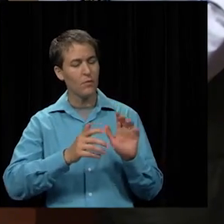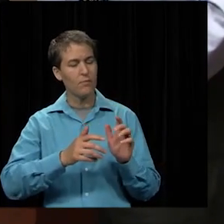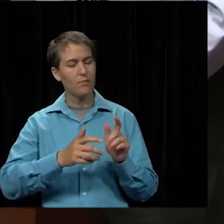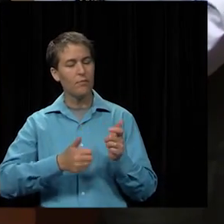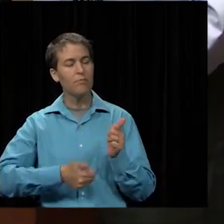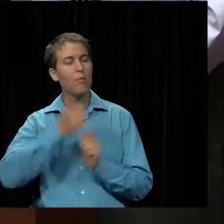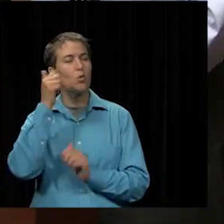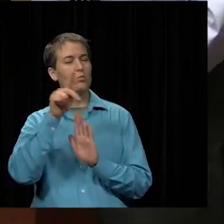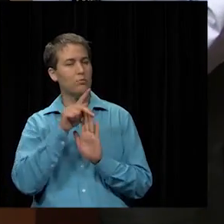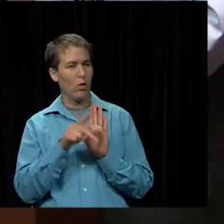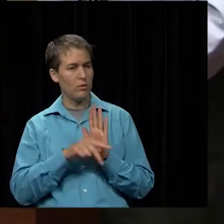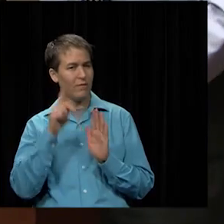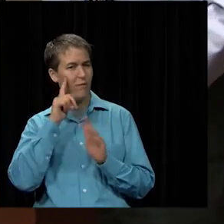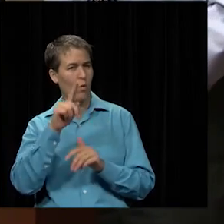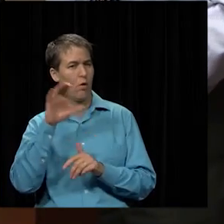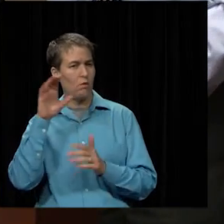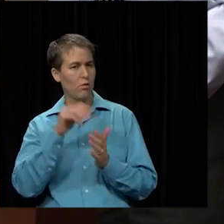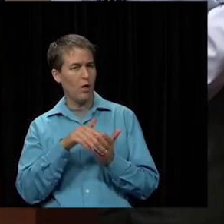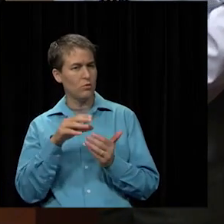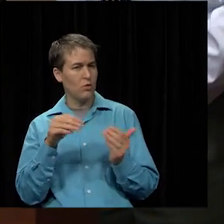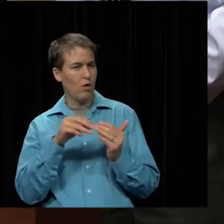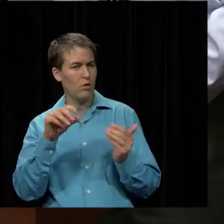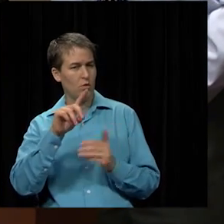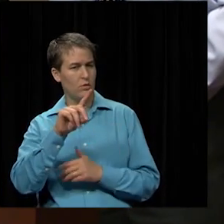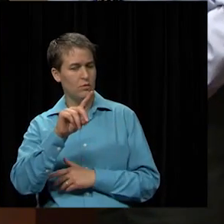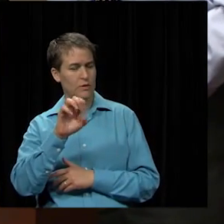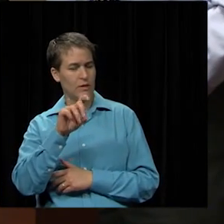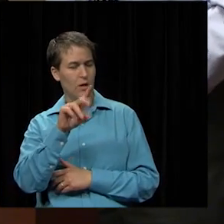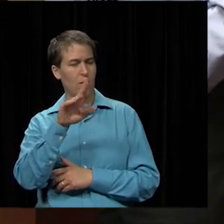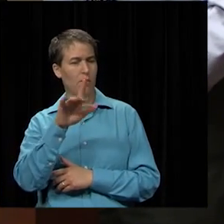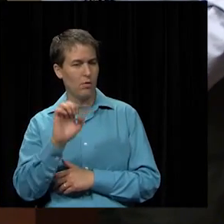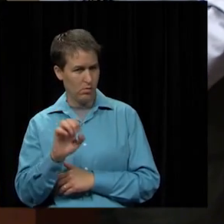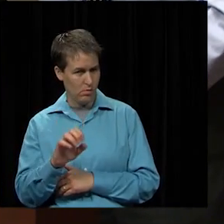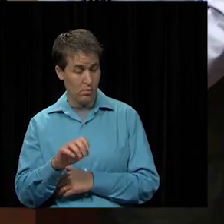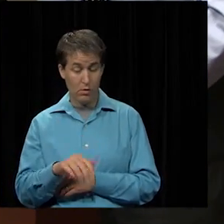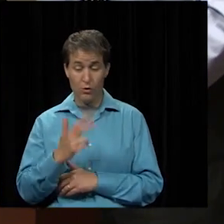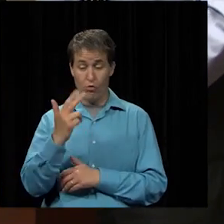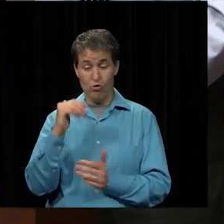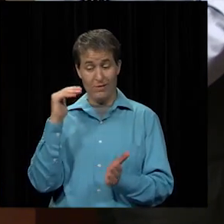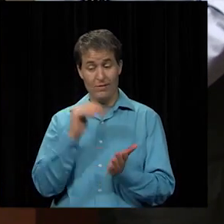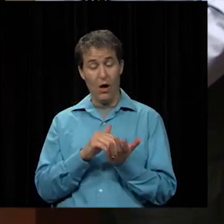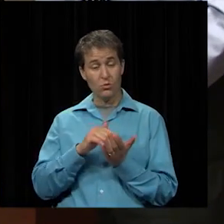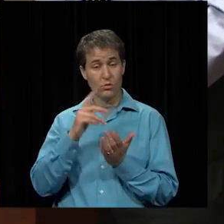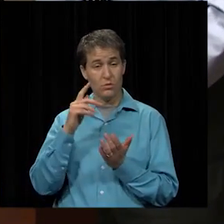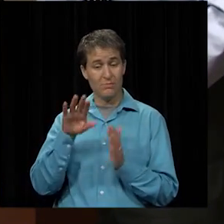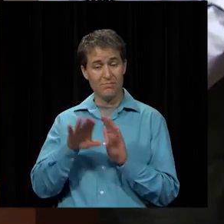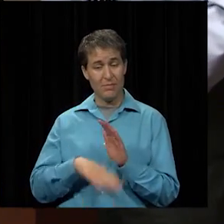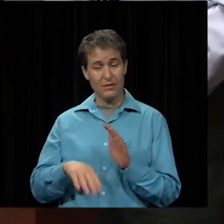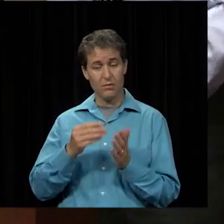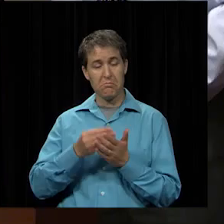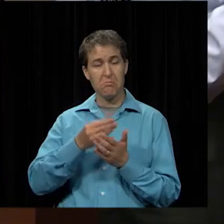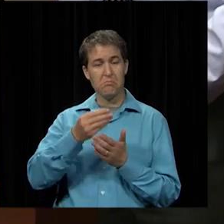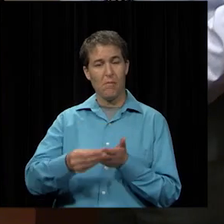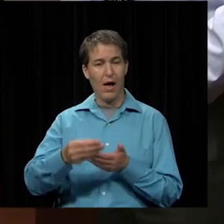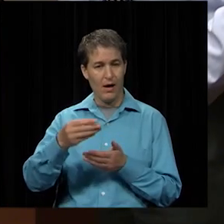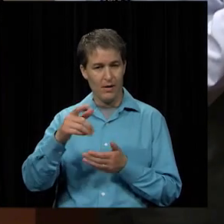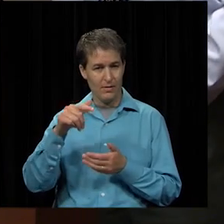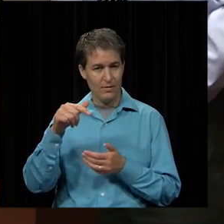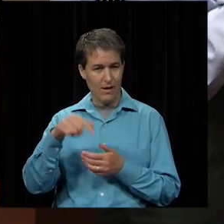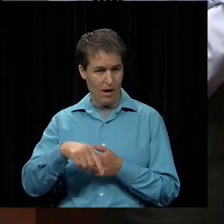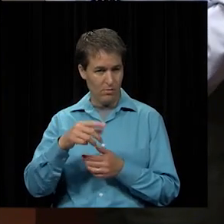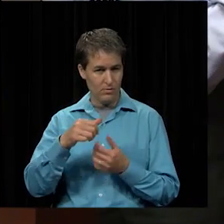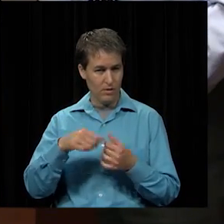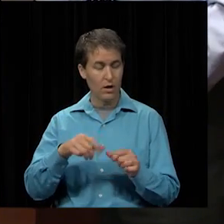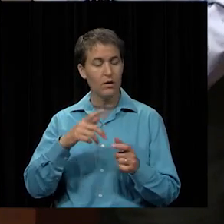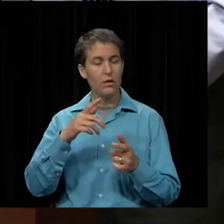is for a $100,000 deductible. The $13,000 is basically a buy-down deductible that covers